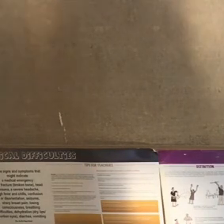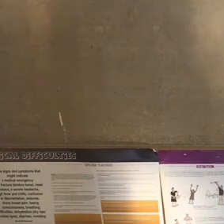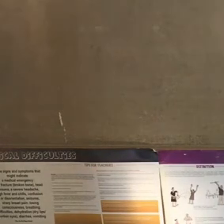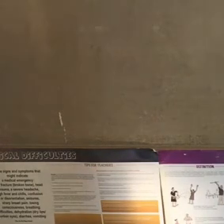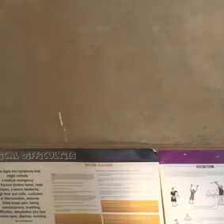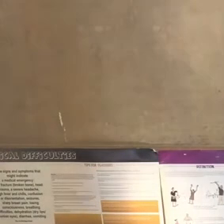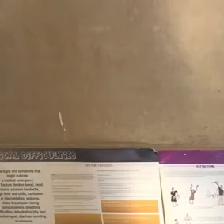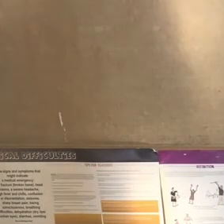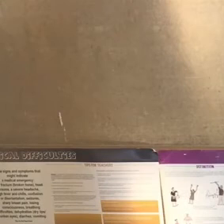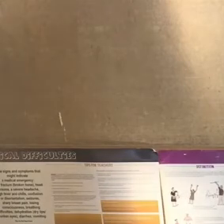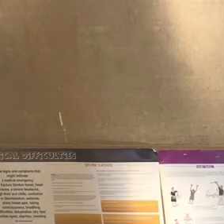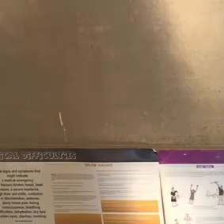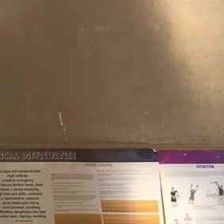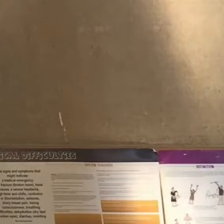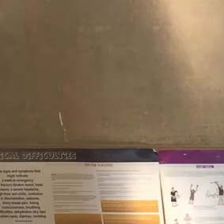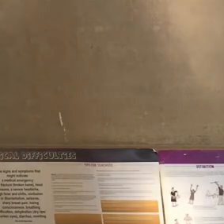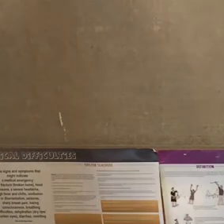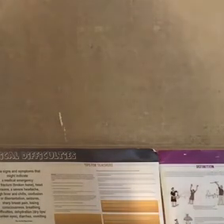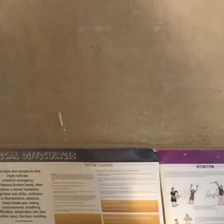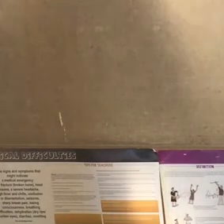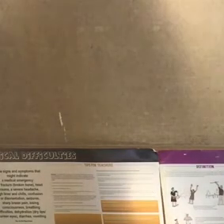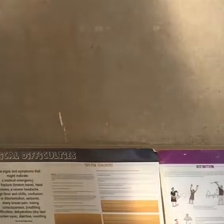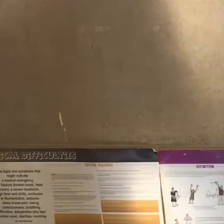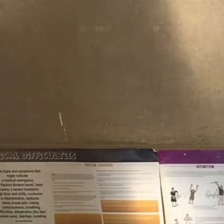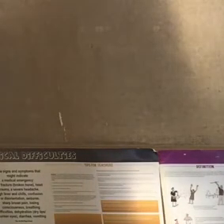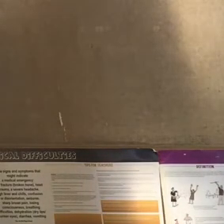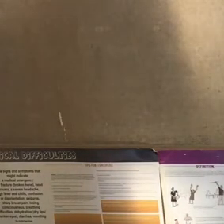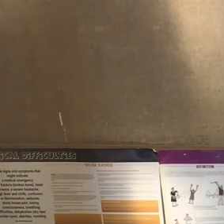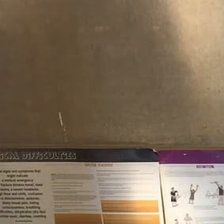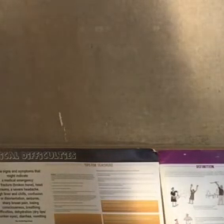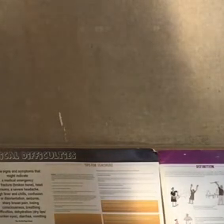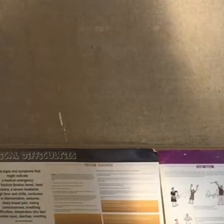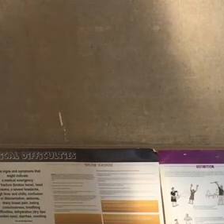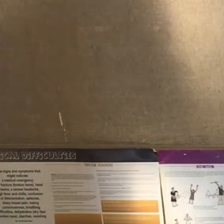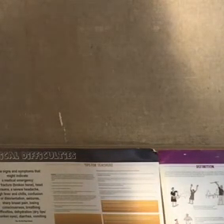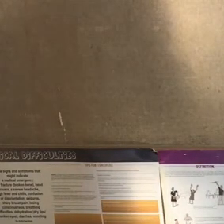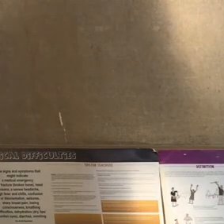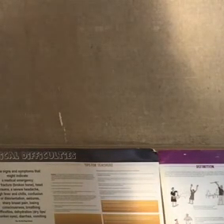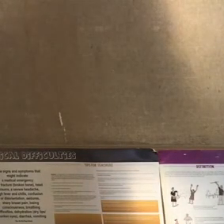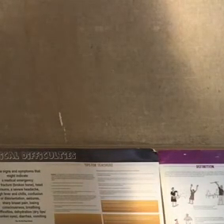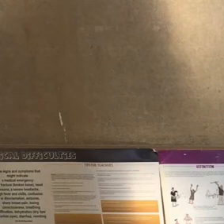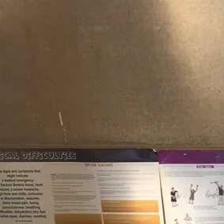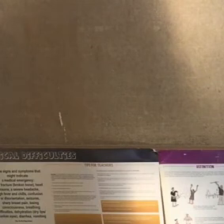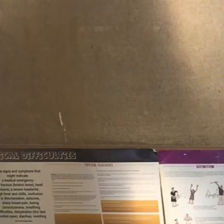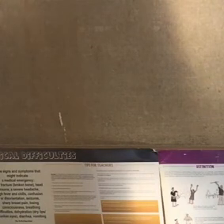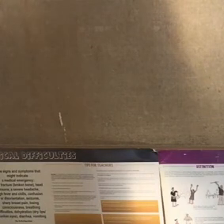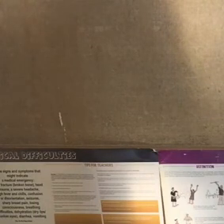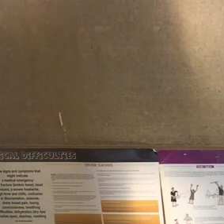got hard time with the learners in the classes now the parents themselves are the teachers